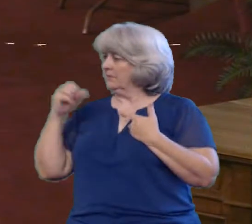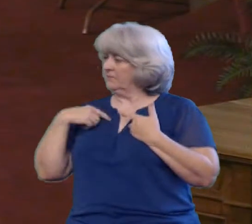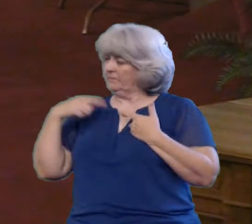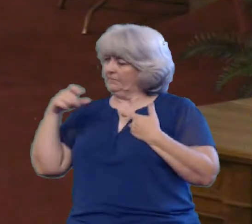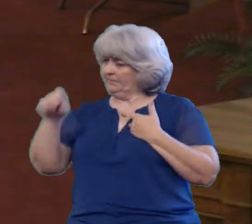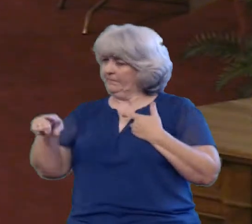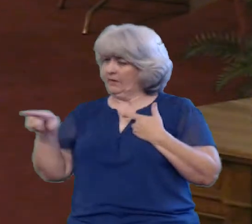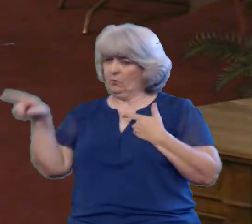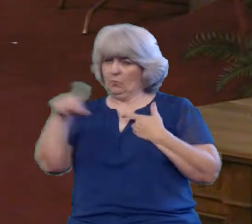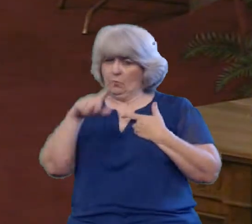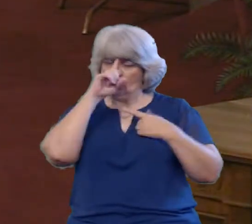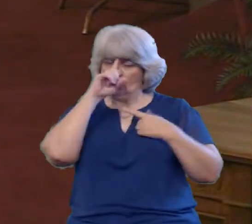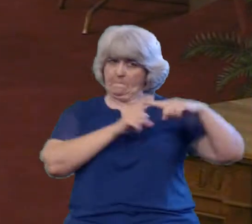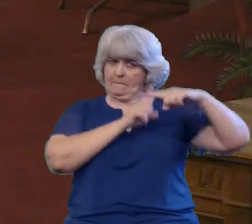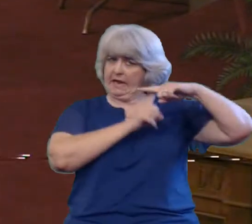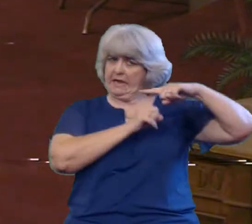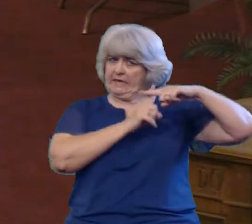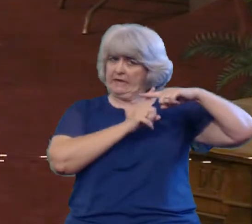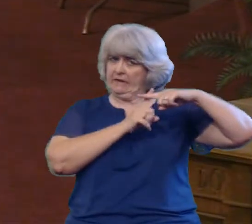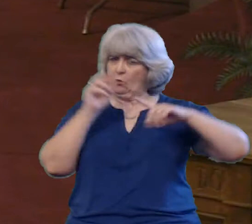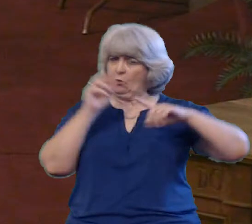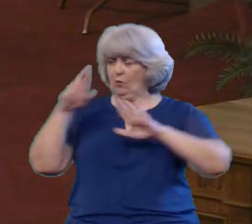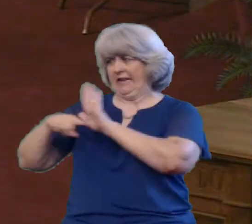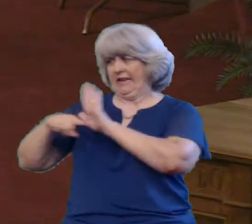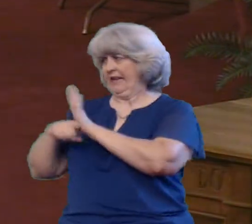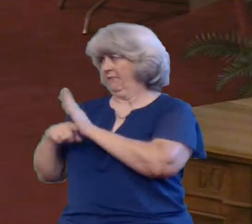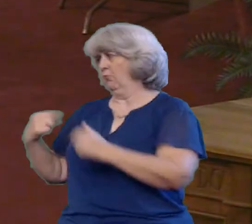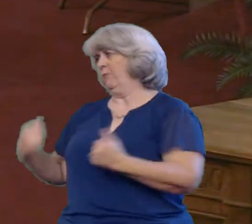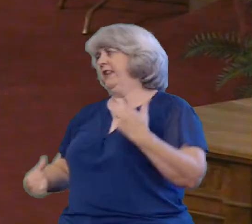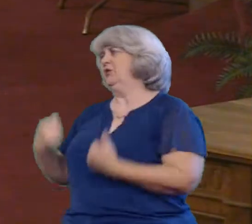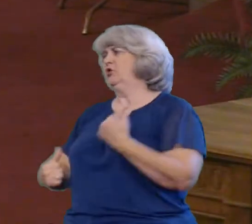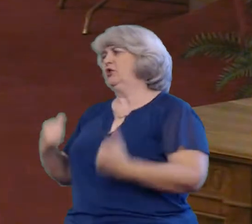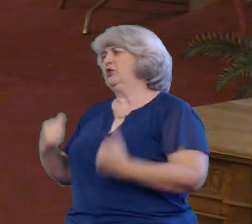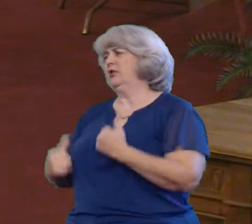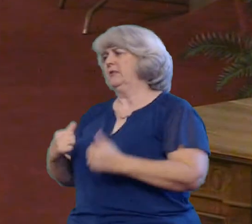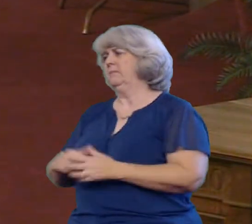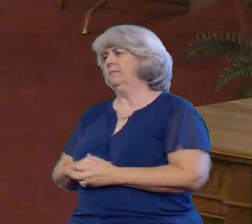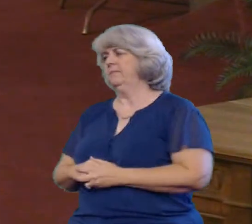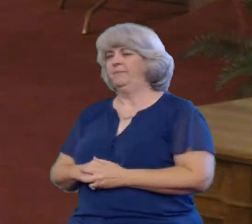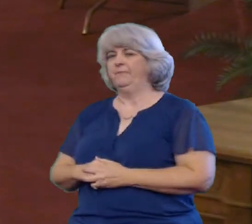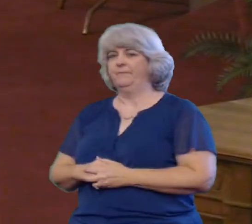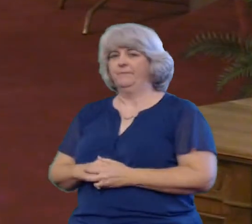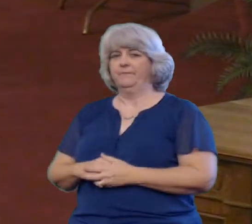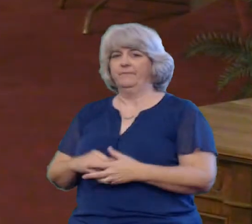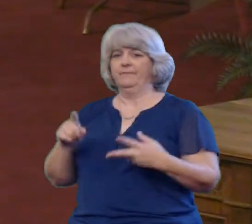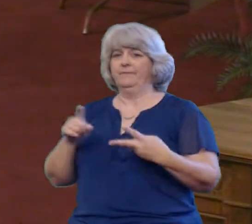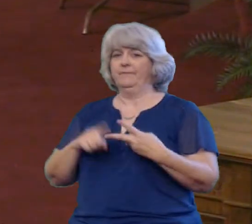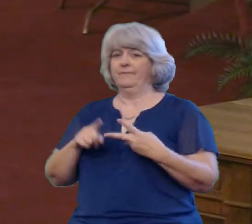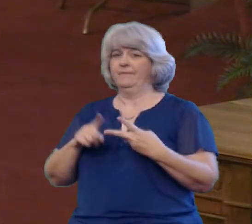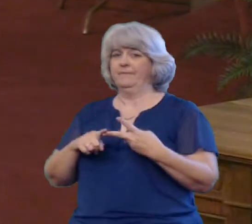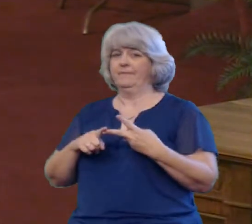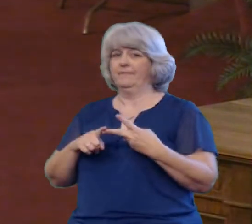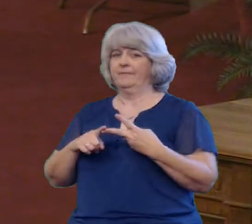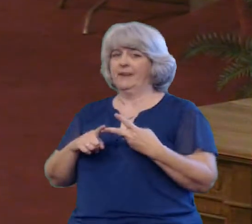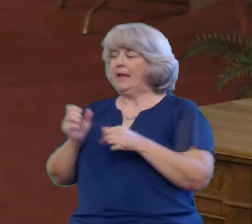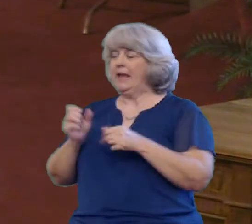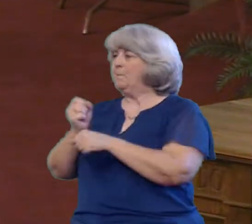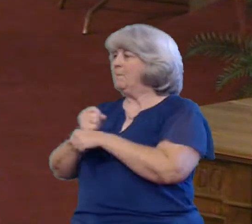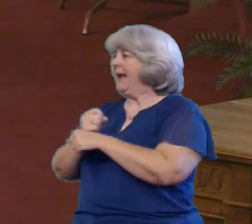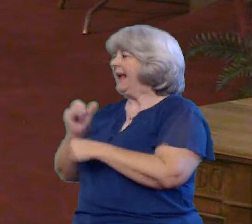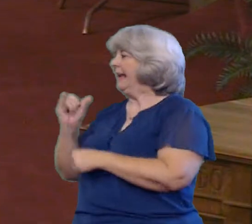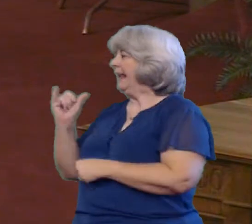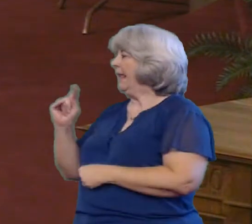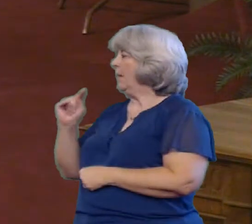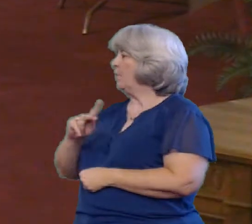or negative? Number two tonight Make it personal So in our communication with our